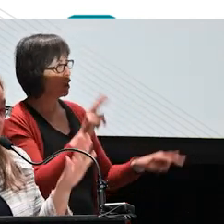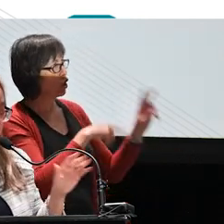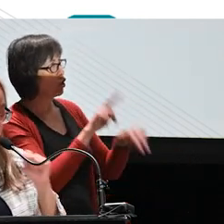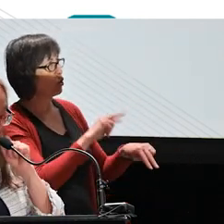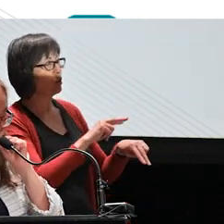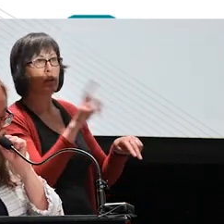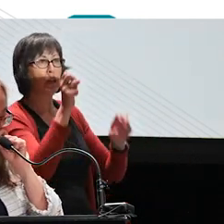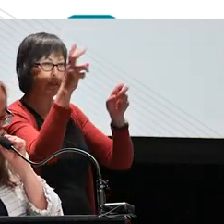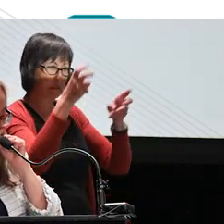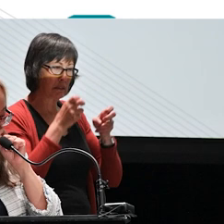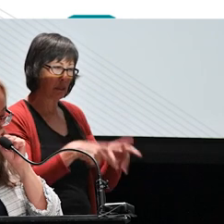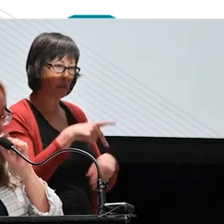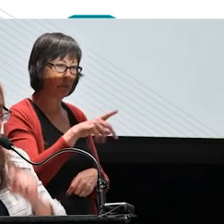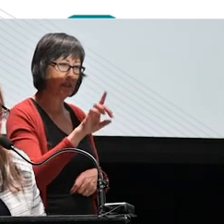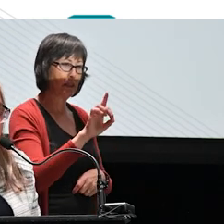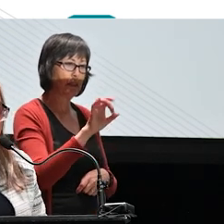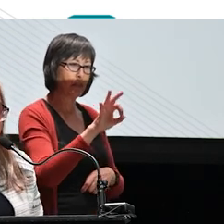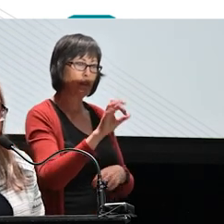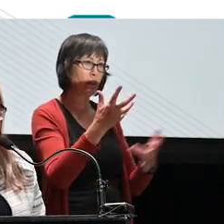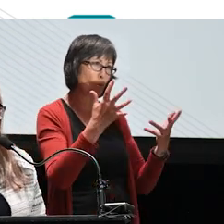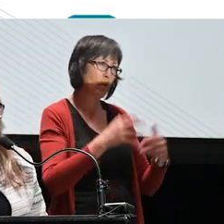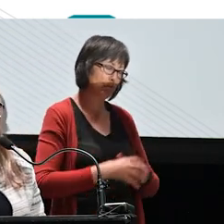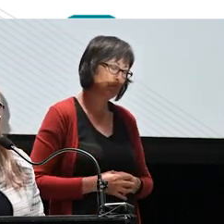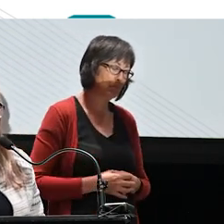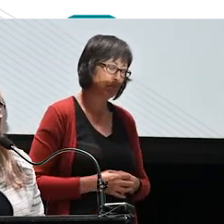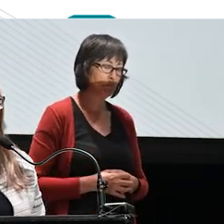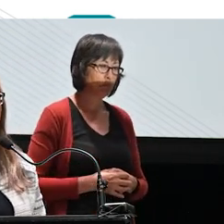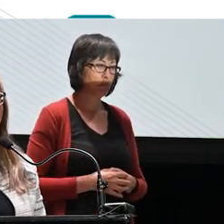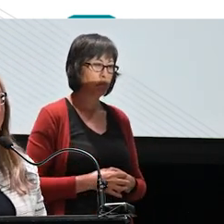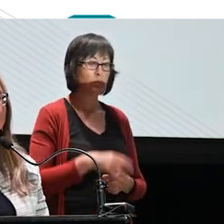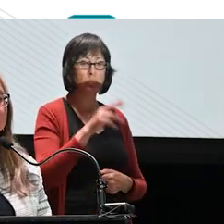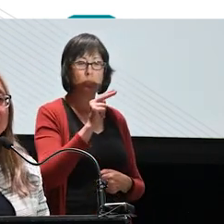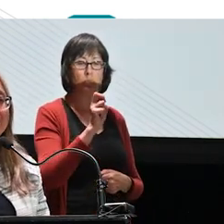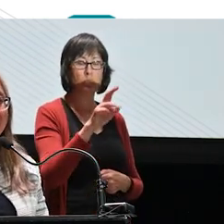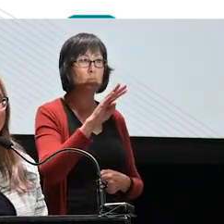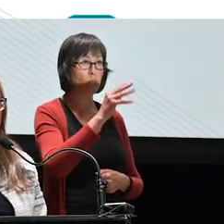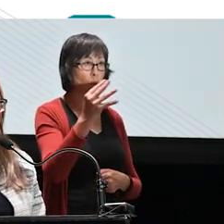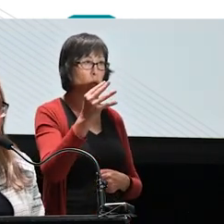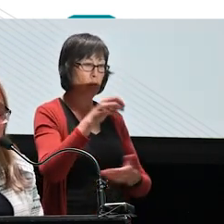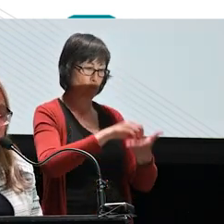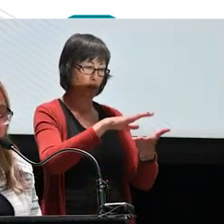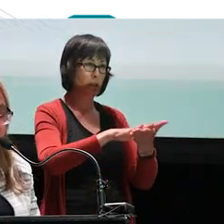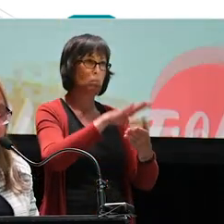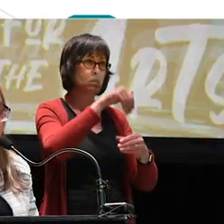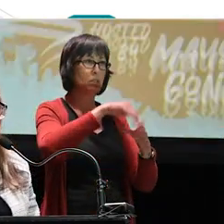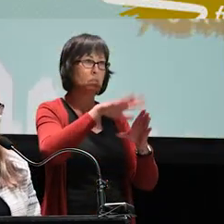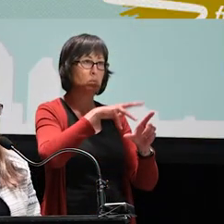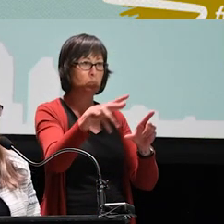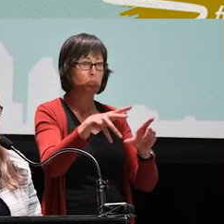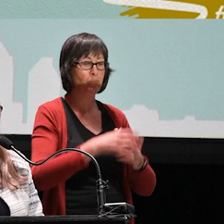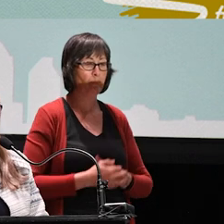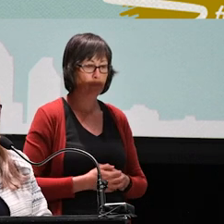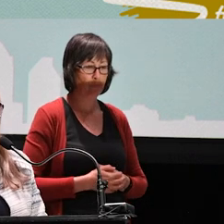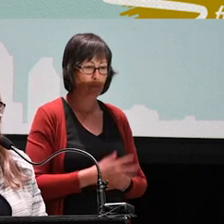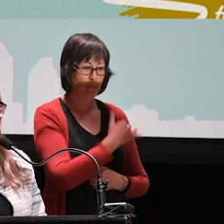a PDF and do all those kinds of things if you care to. Um, and November 4th, put this date in your calendar. The